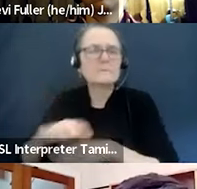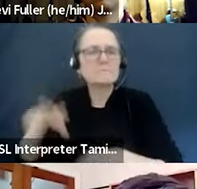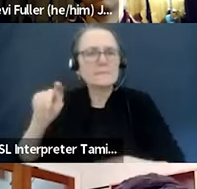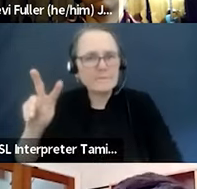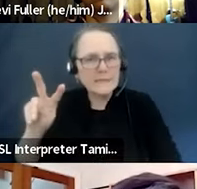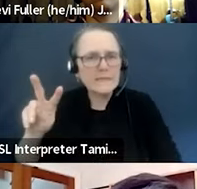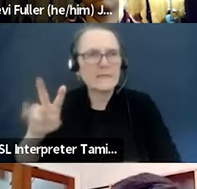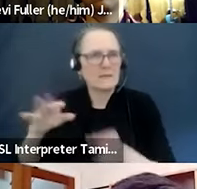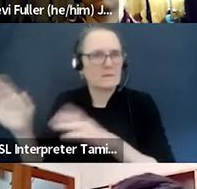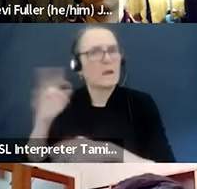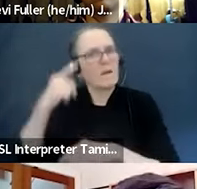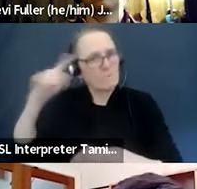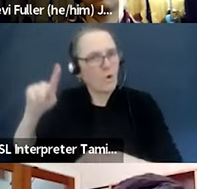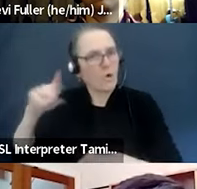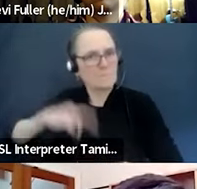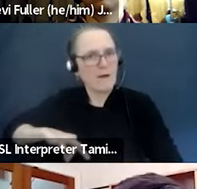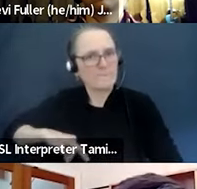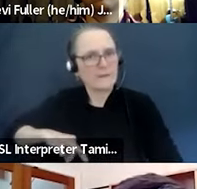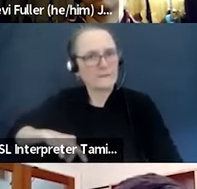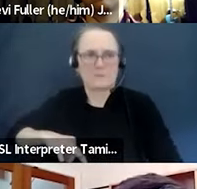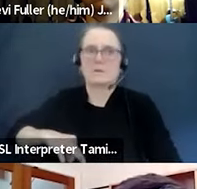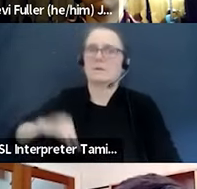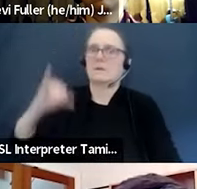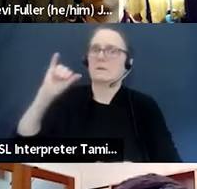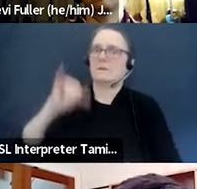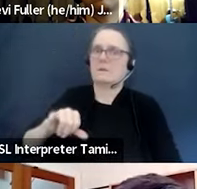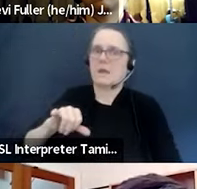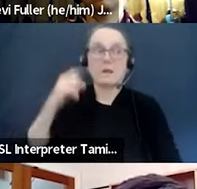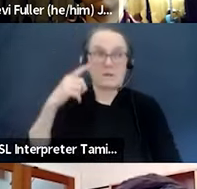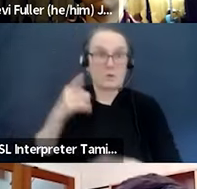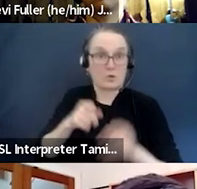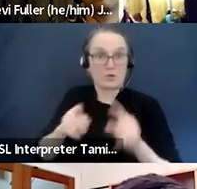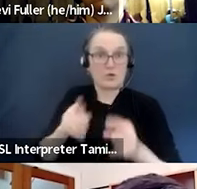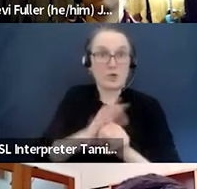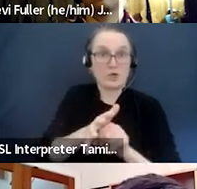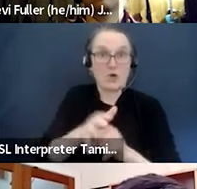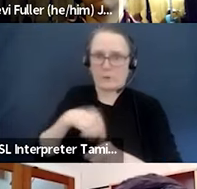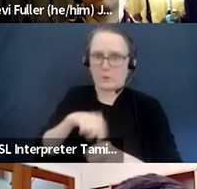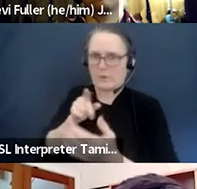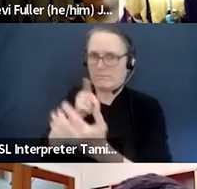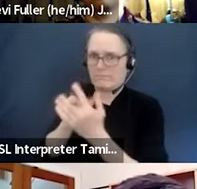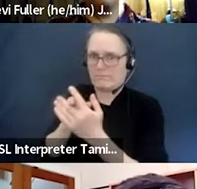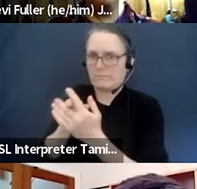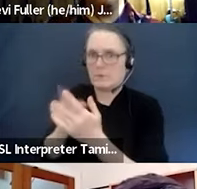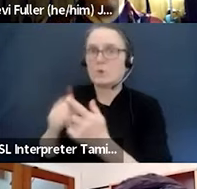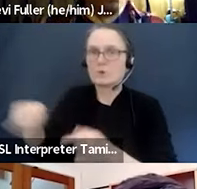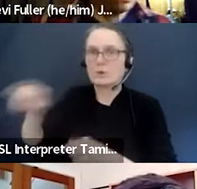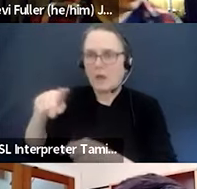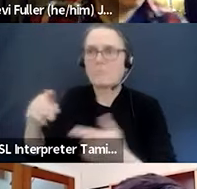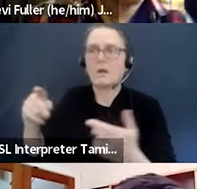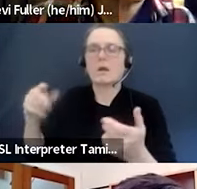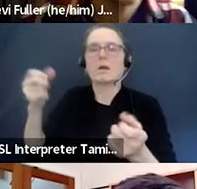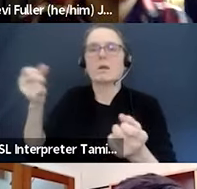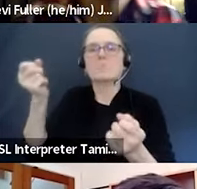we burst through and got people to understand. Pre-pandemic, arts and culture was